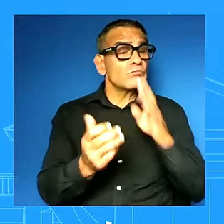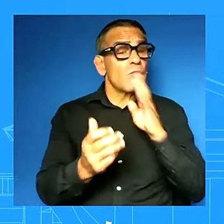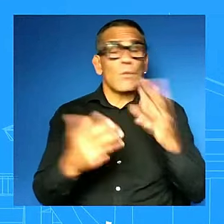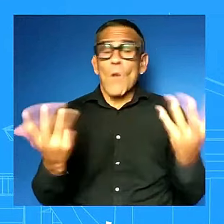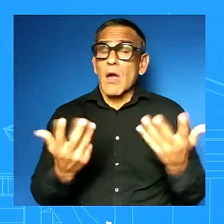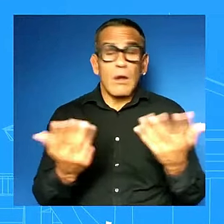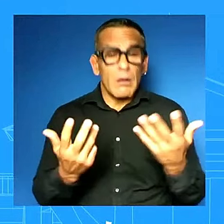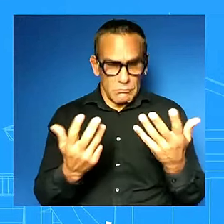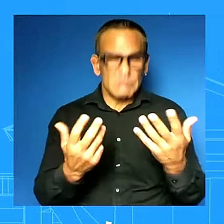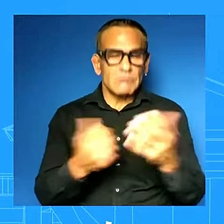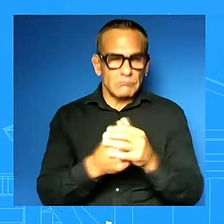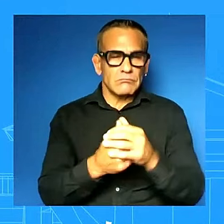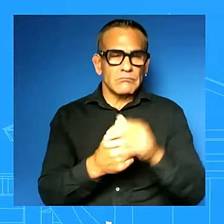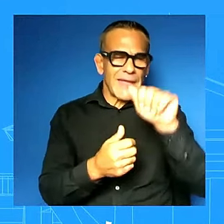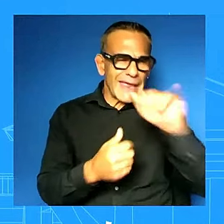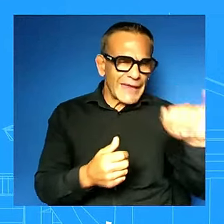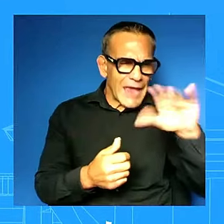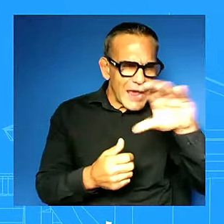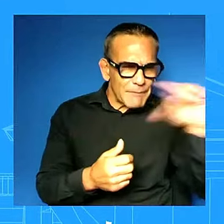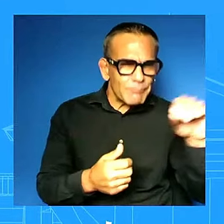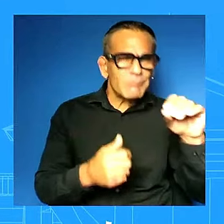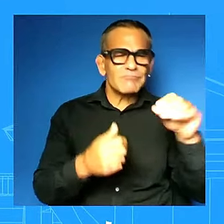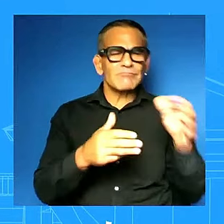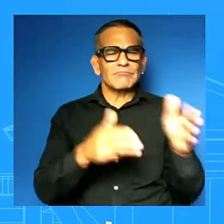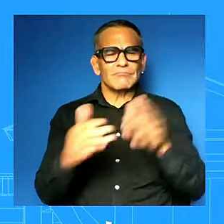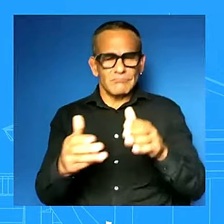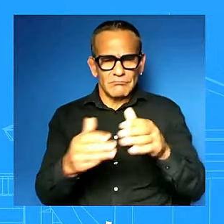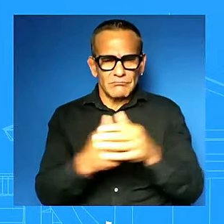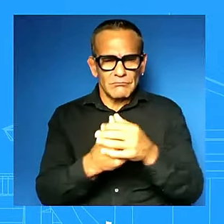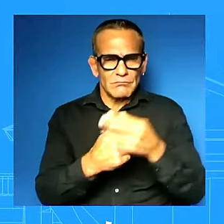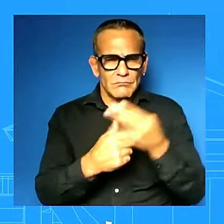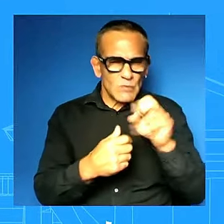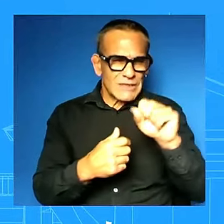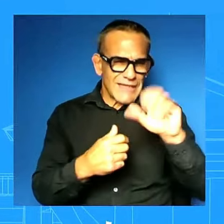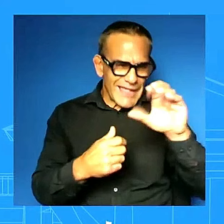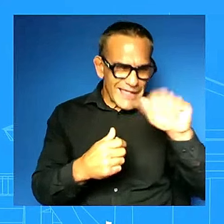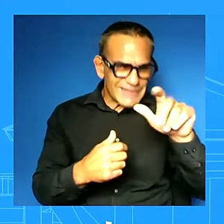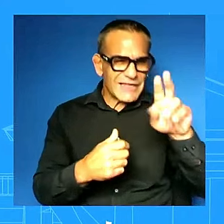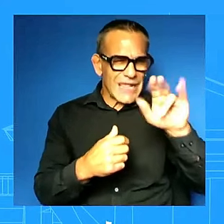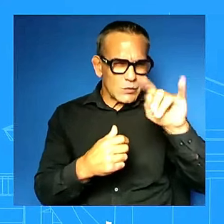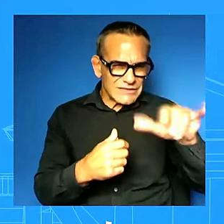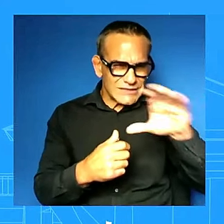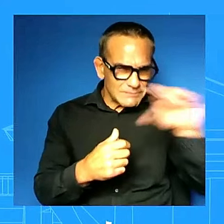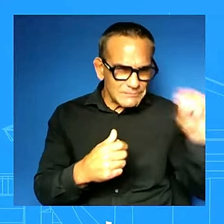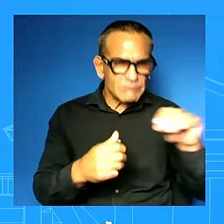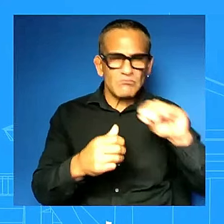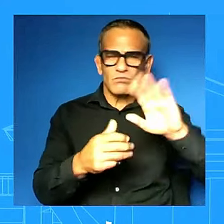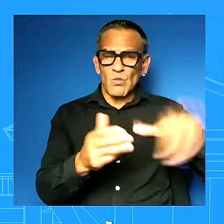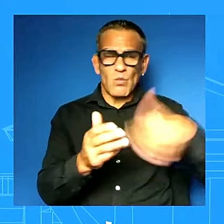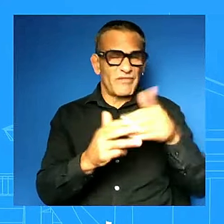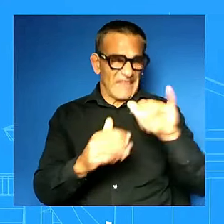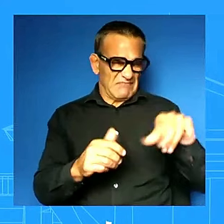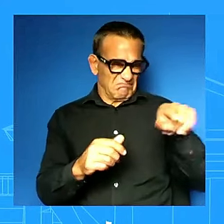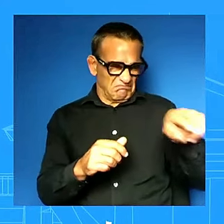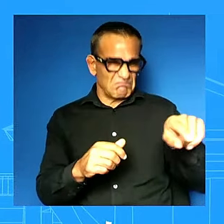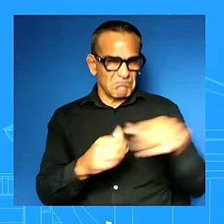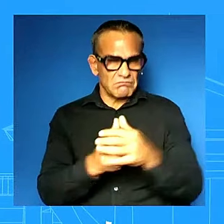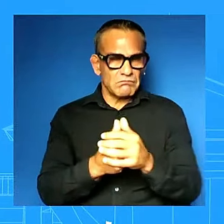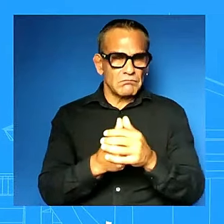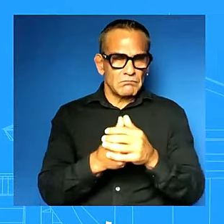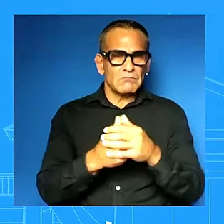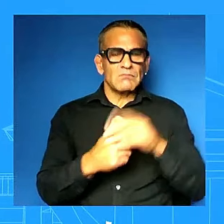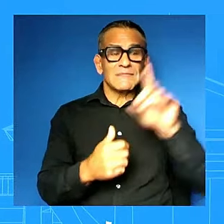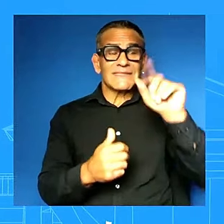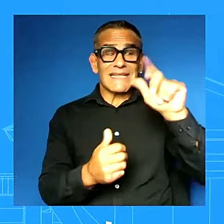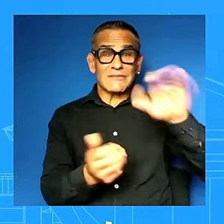hyperscalers utility companies and all of this was to talk about again the data center development of ai uh the meeting